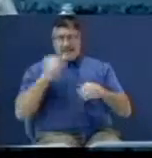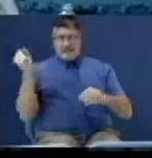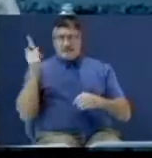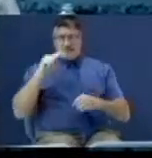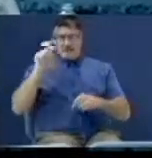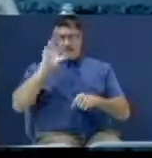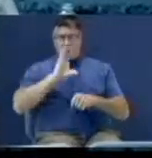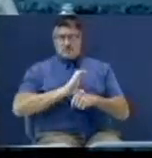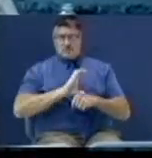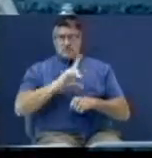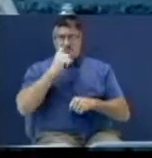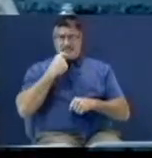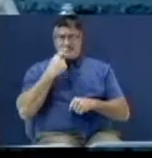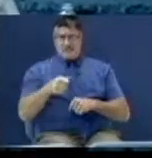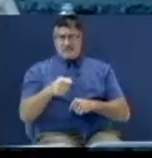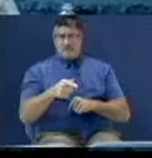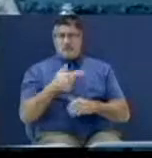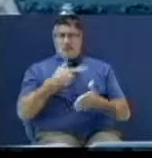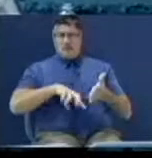say, what do you mean?